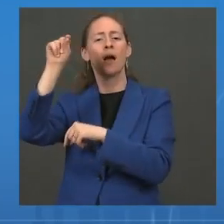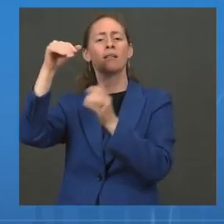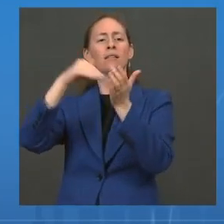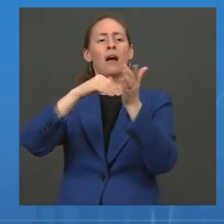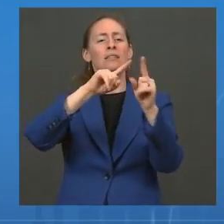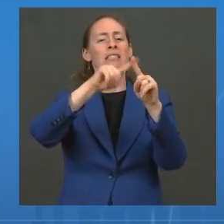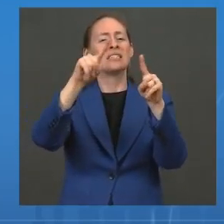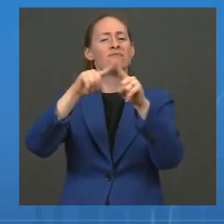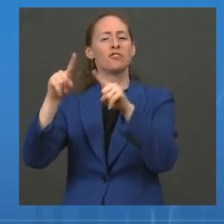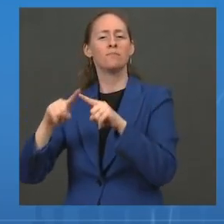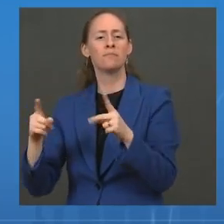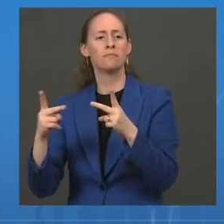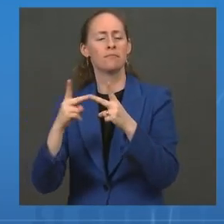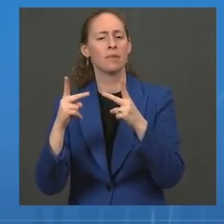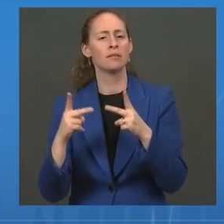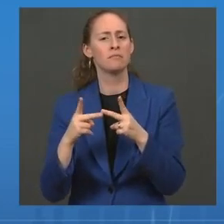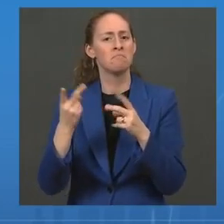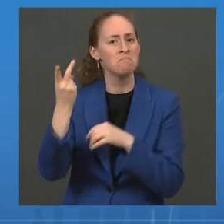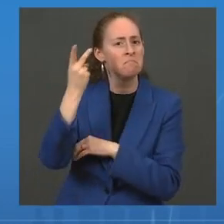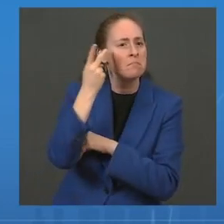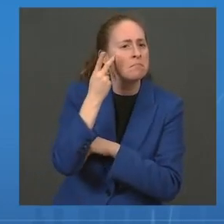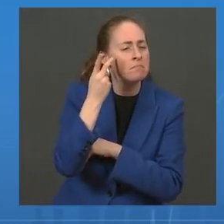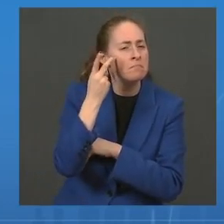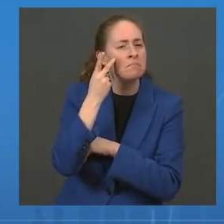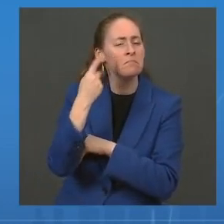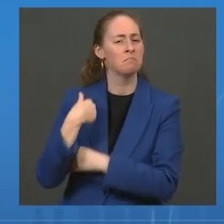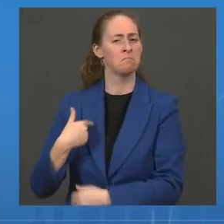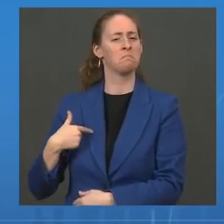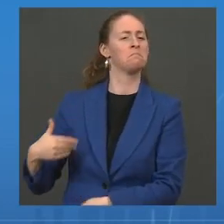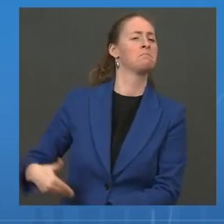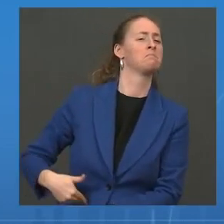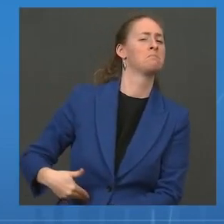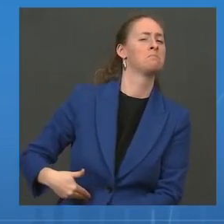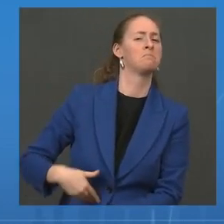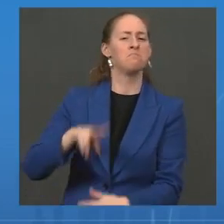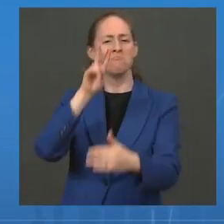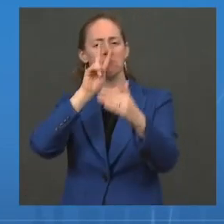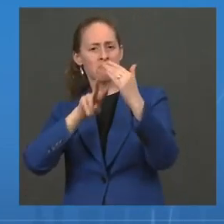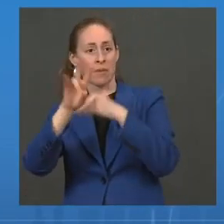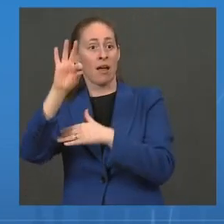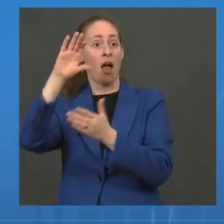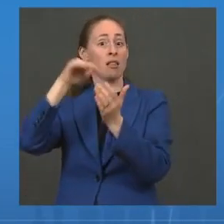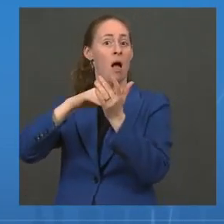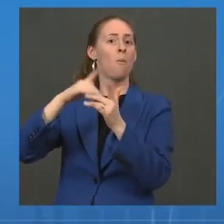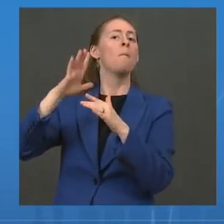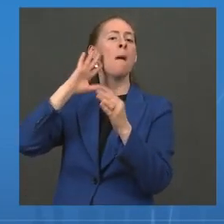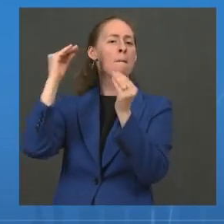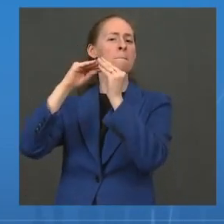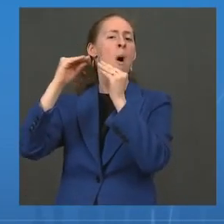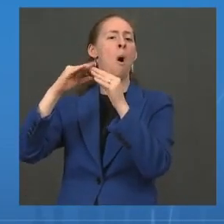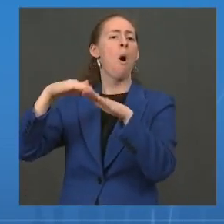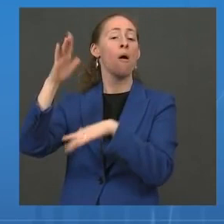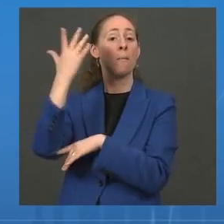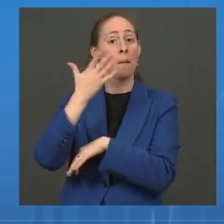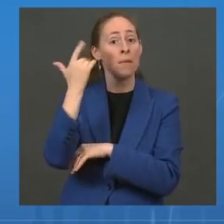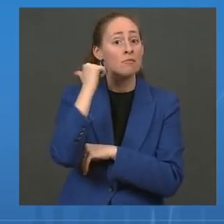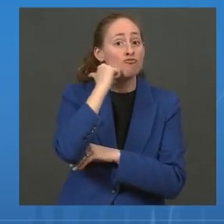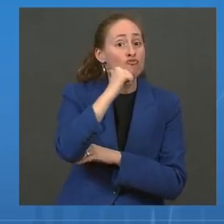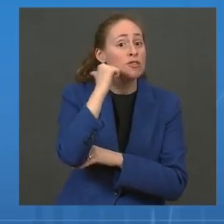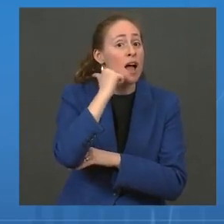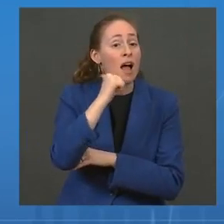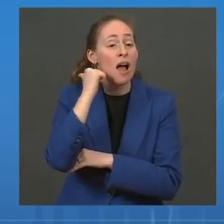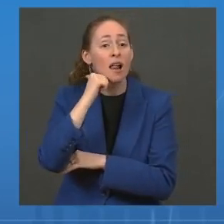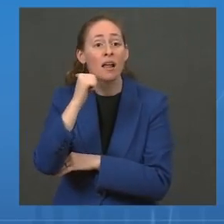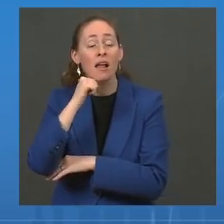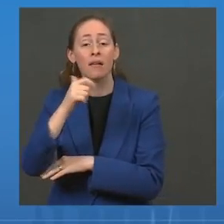it's a pace that is much more than 900,000 on a weekly basis. Daily, as we talk to states and their teams and talk to